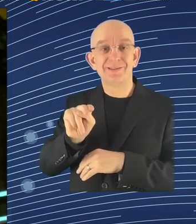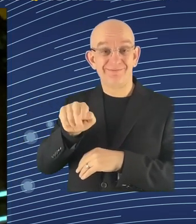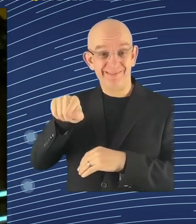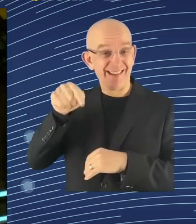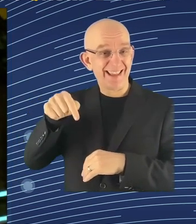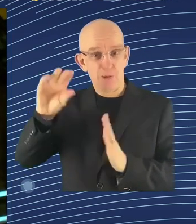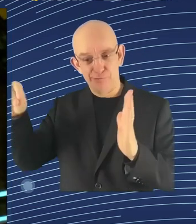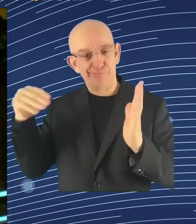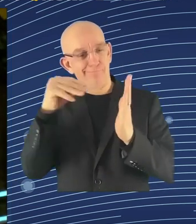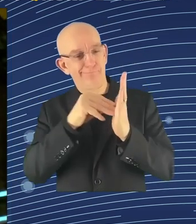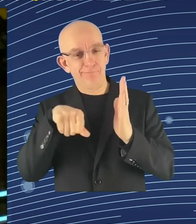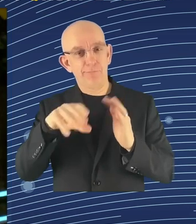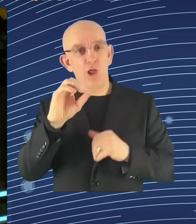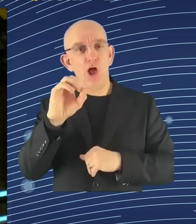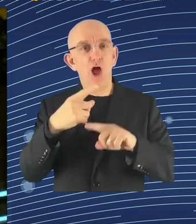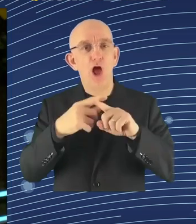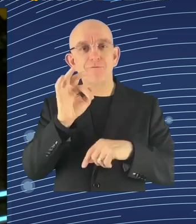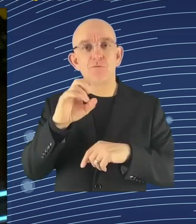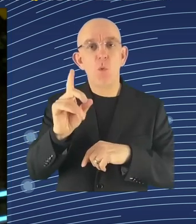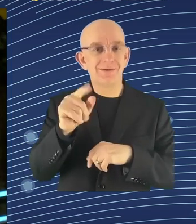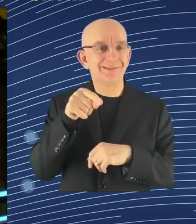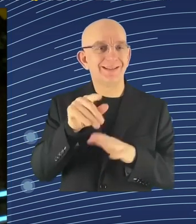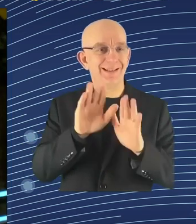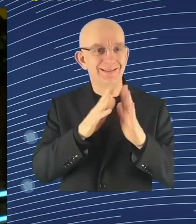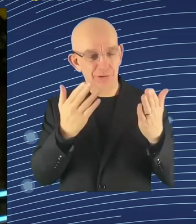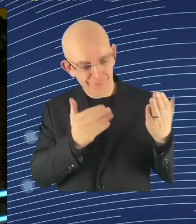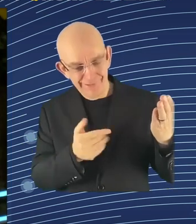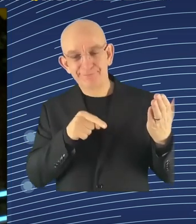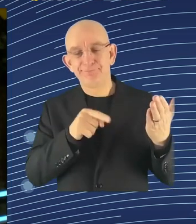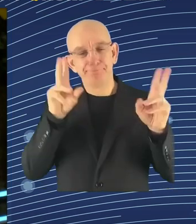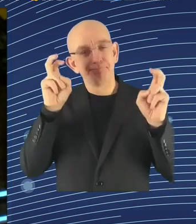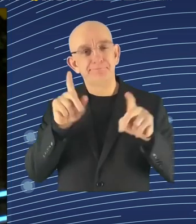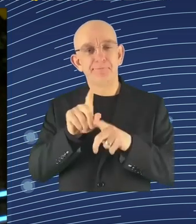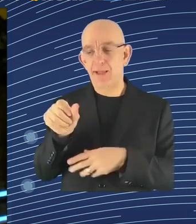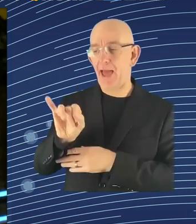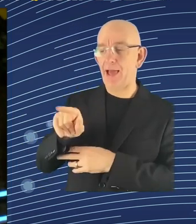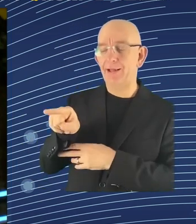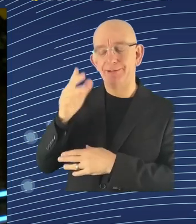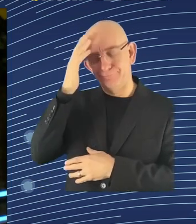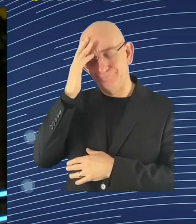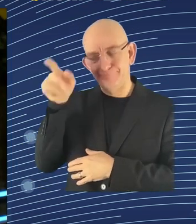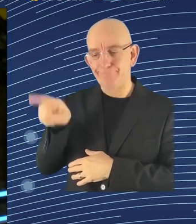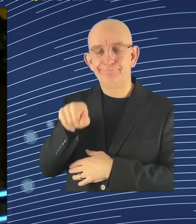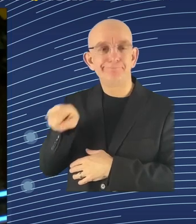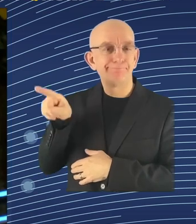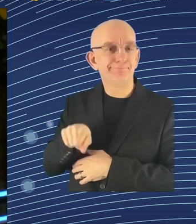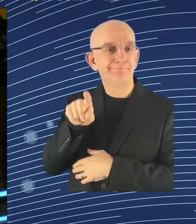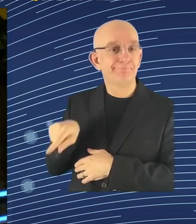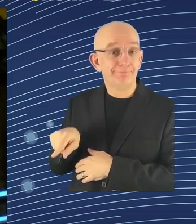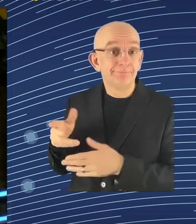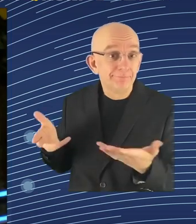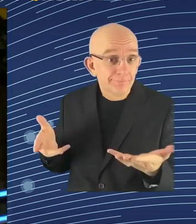that's why it is so important that we keep the control, and there has to be a human behind checking and